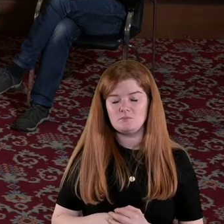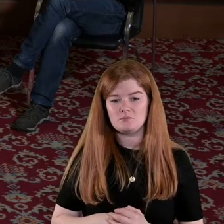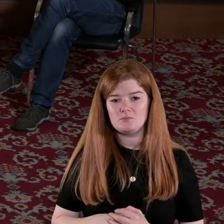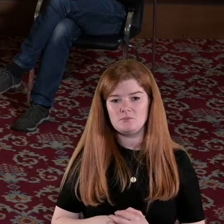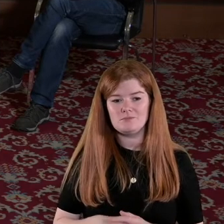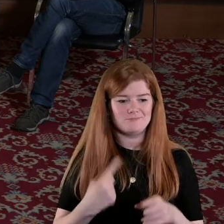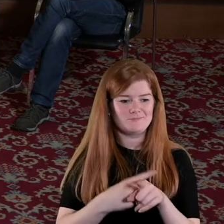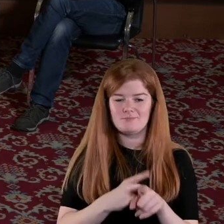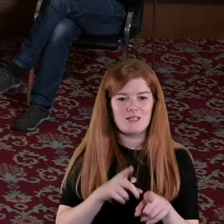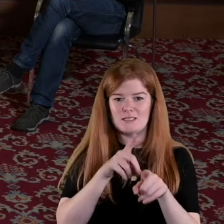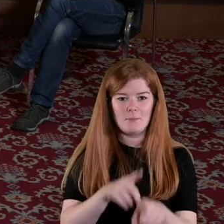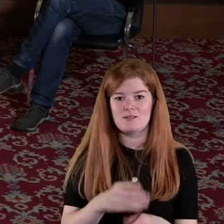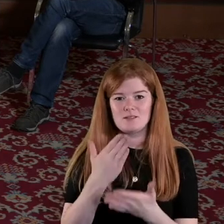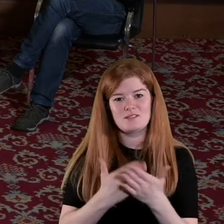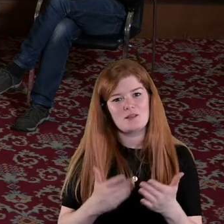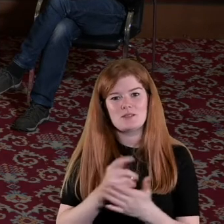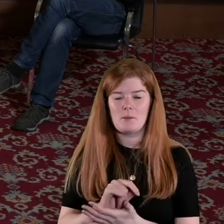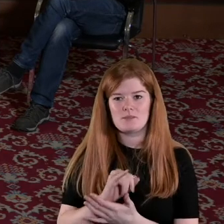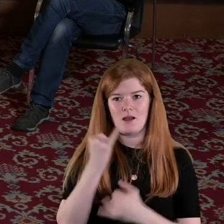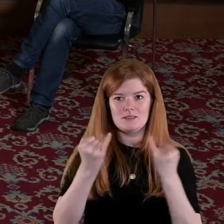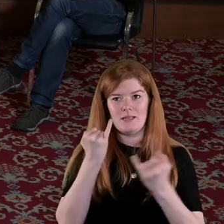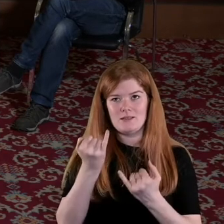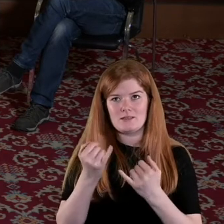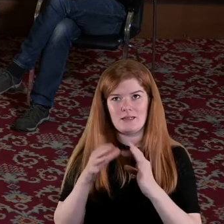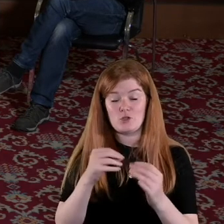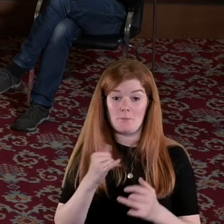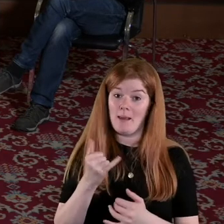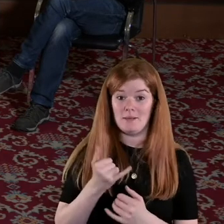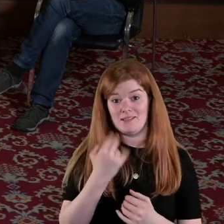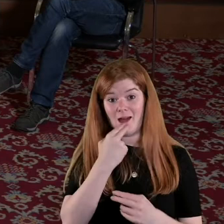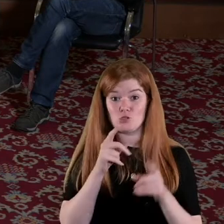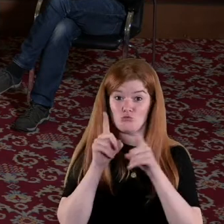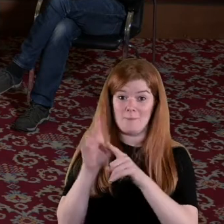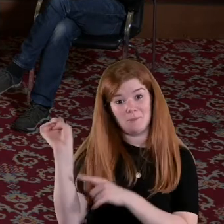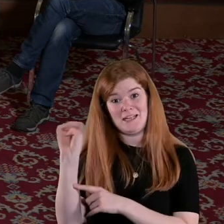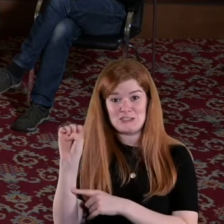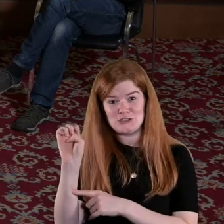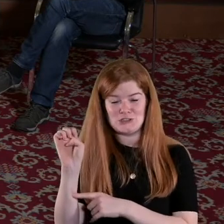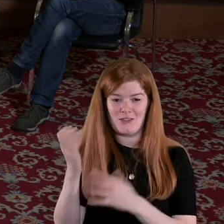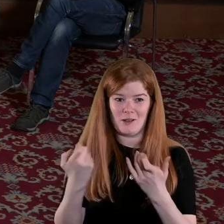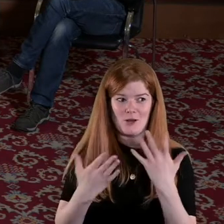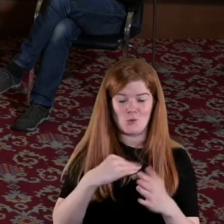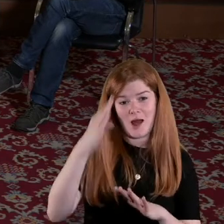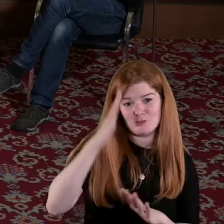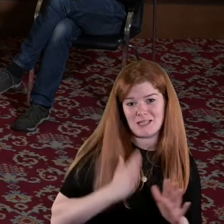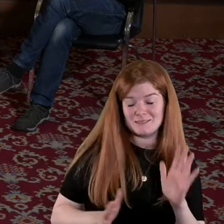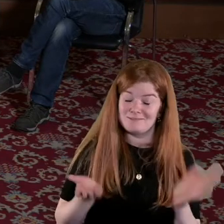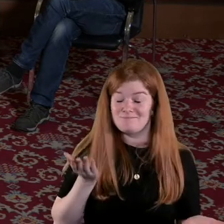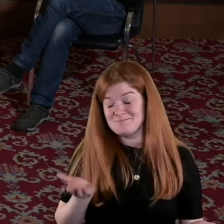again it depends sometimes ideology comes into play it might be nice to blame say the British did this more than the Irish side